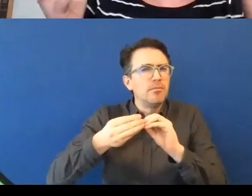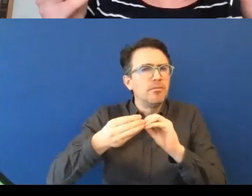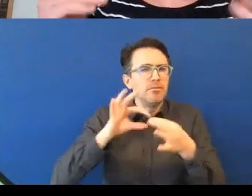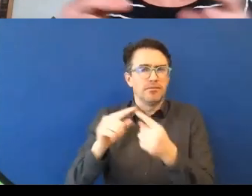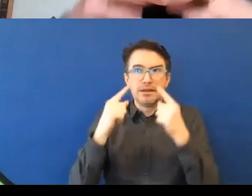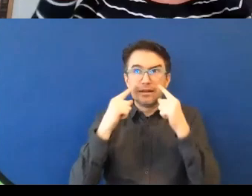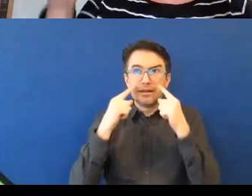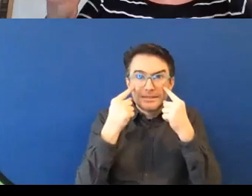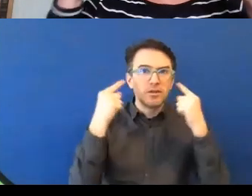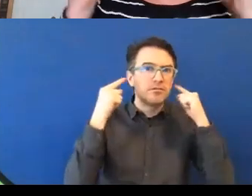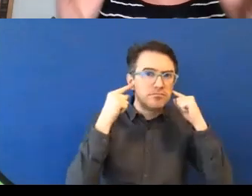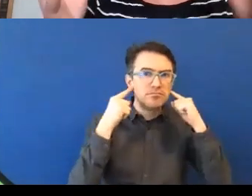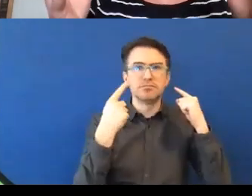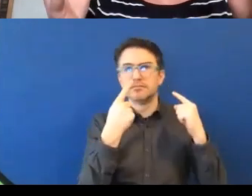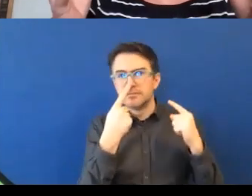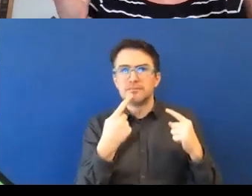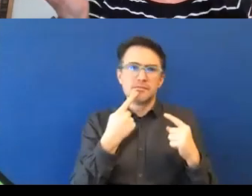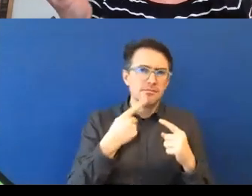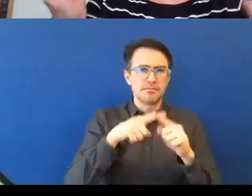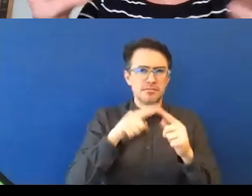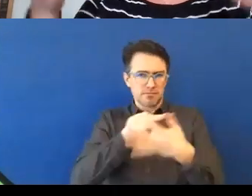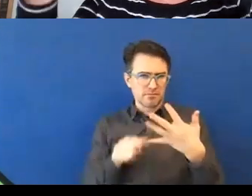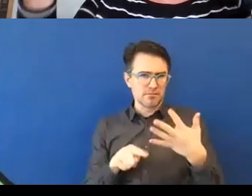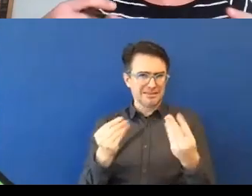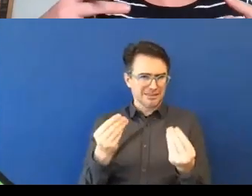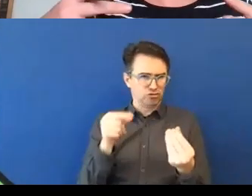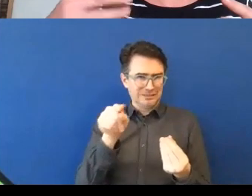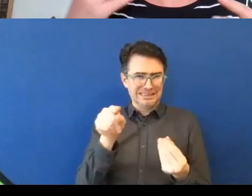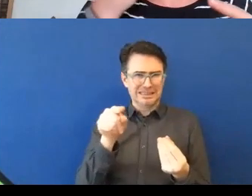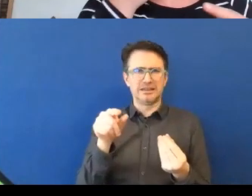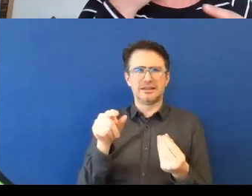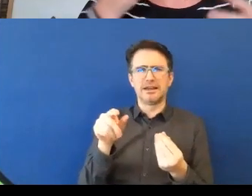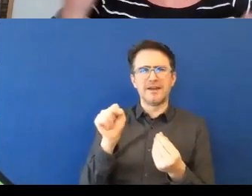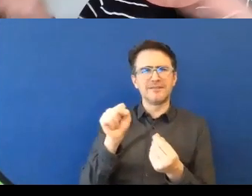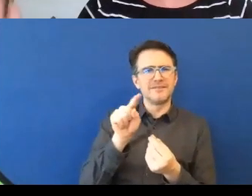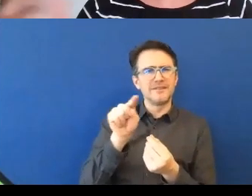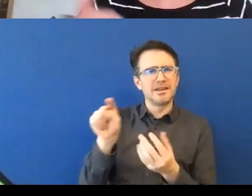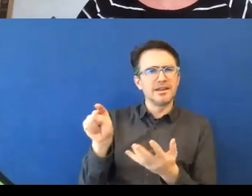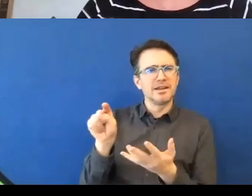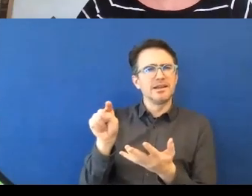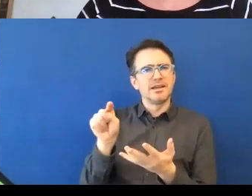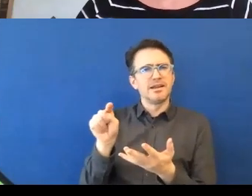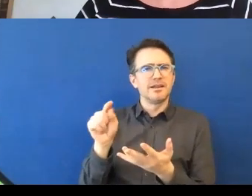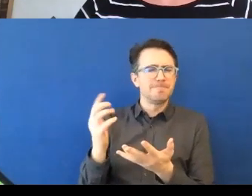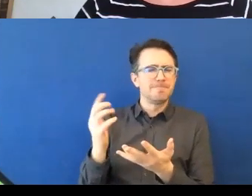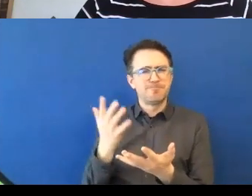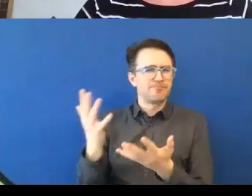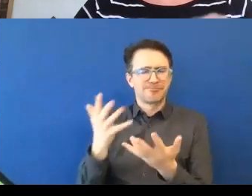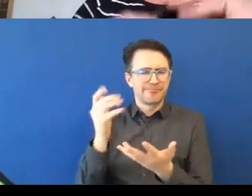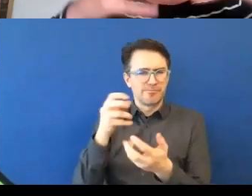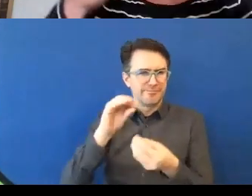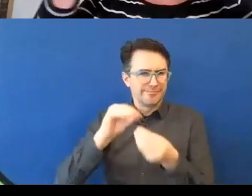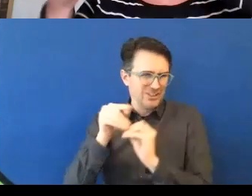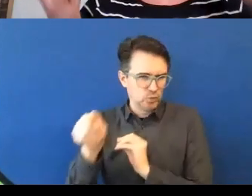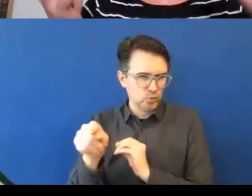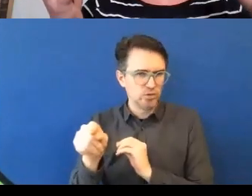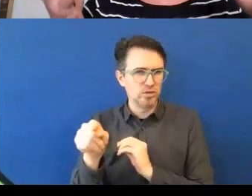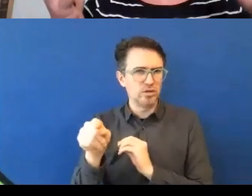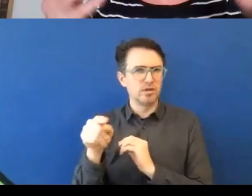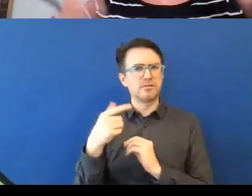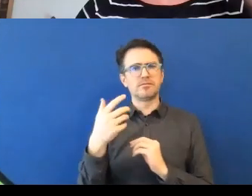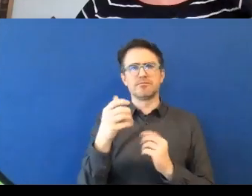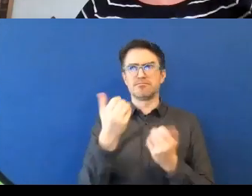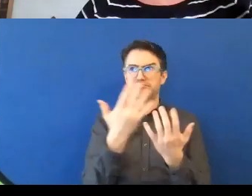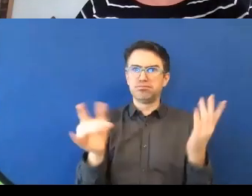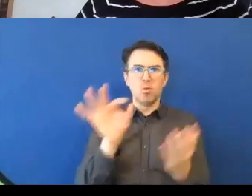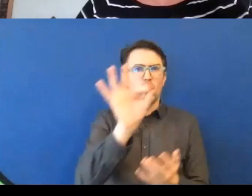is quite broad. So you know, program for disabled psychologists wanting to come into the organization. And something quite broad